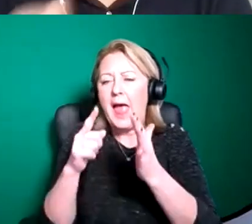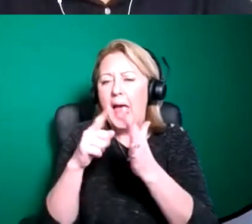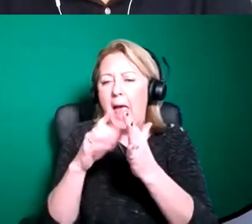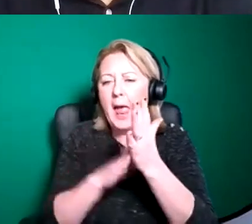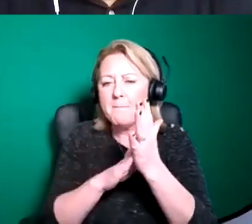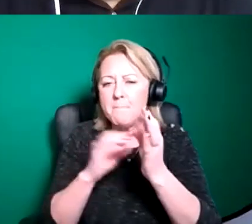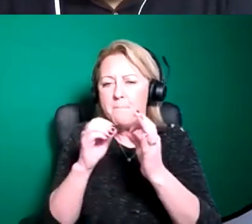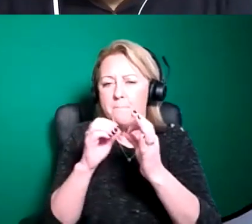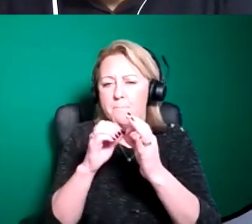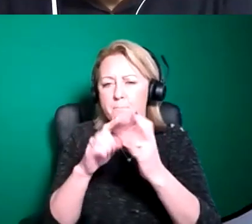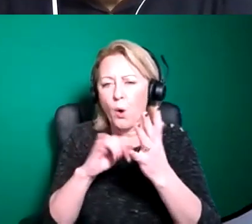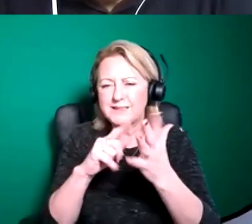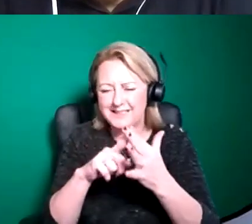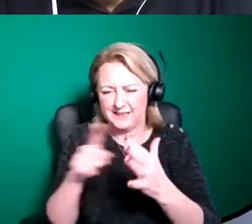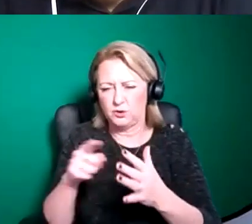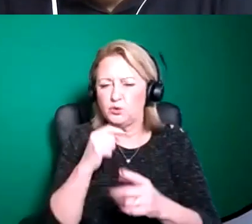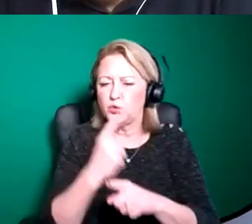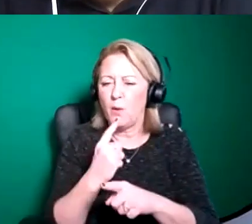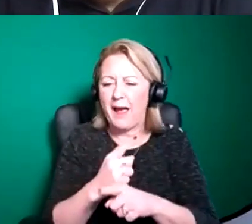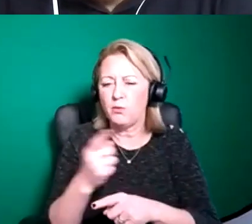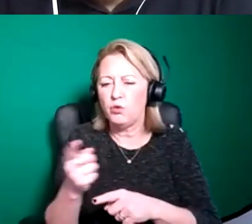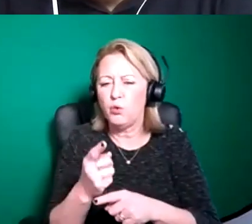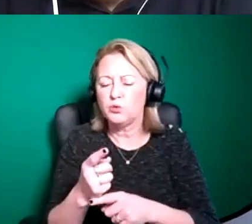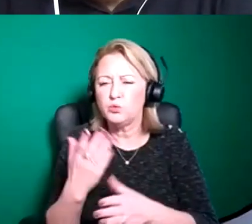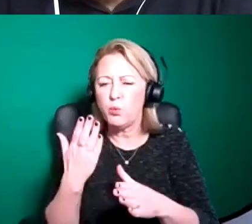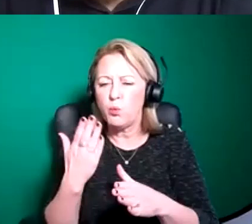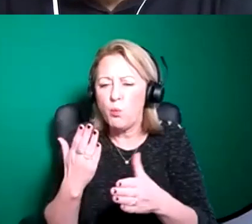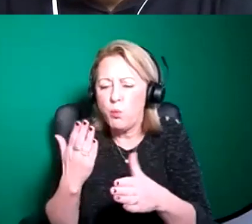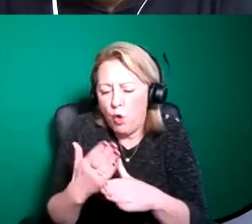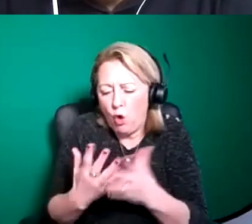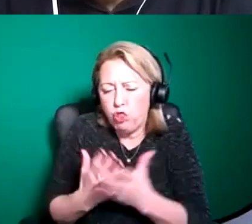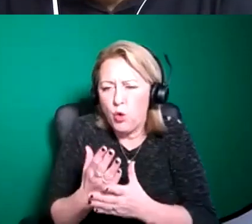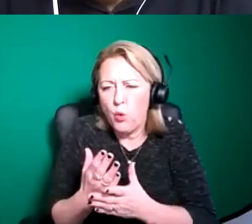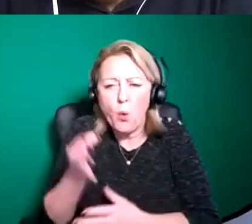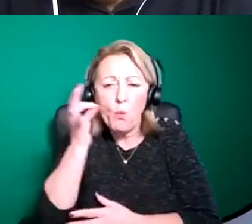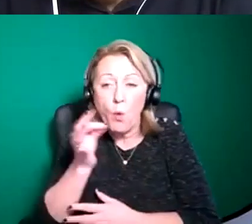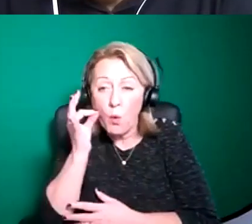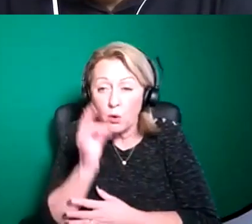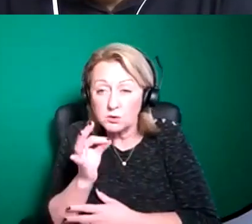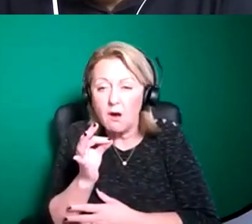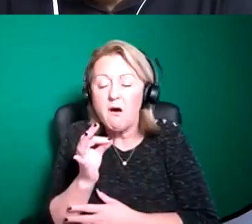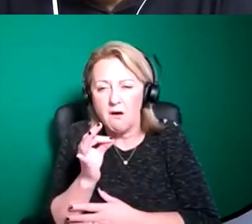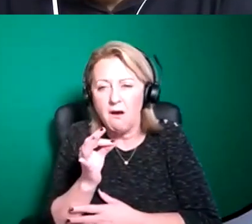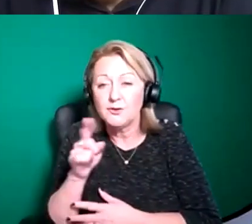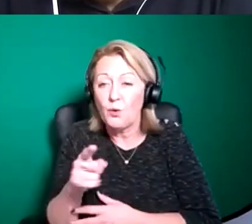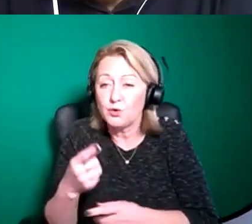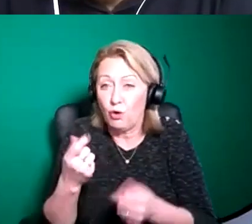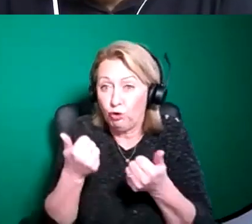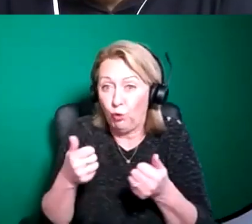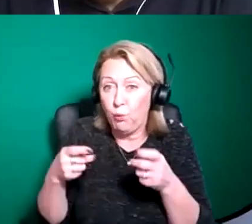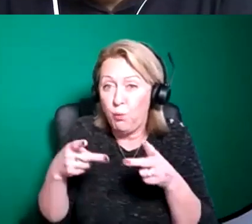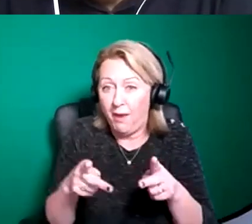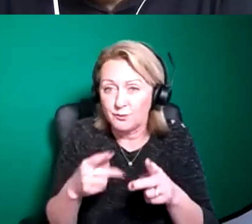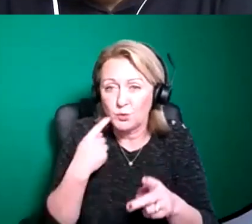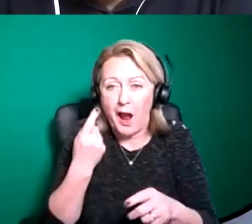one thing i'd say about blueprint it's a good chance to play and try out ideas before you bring them to the